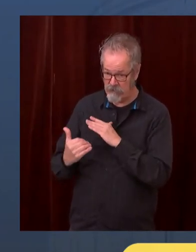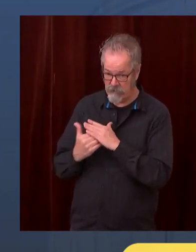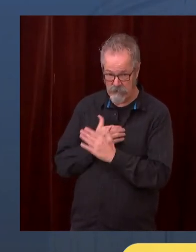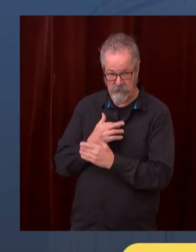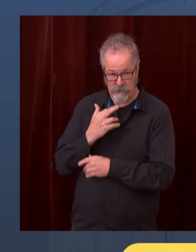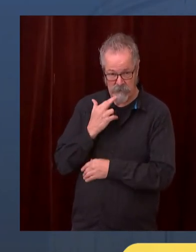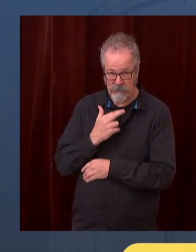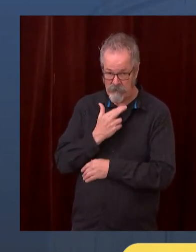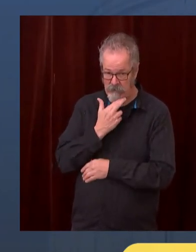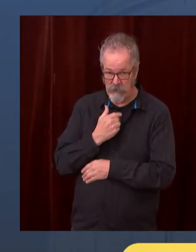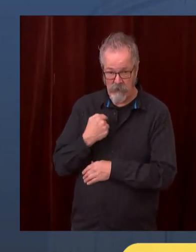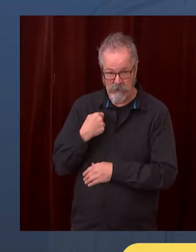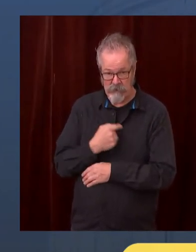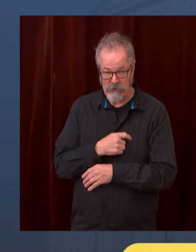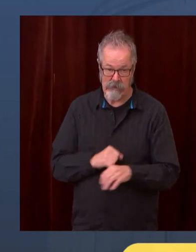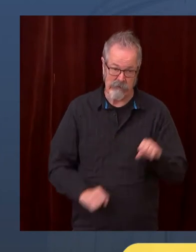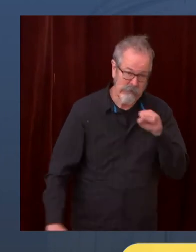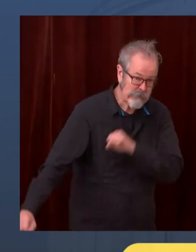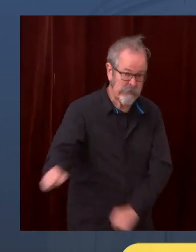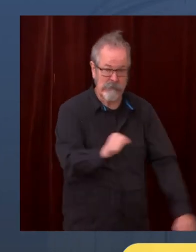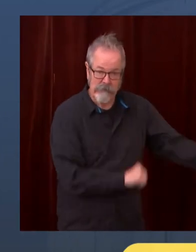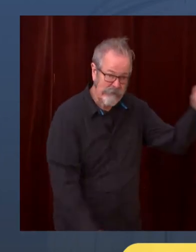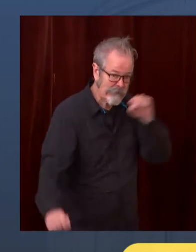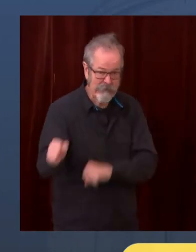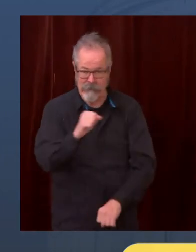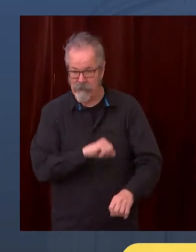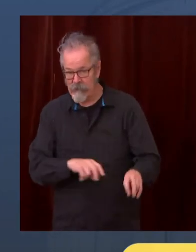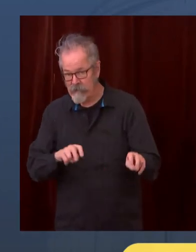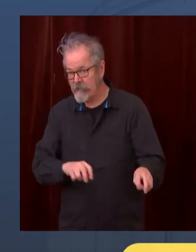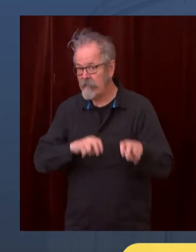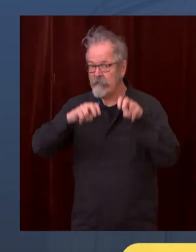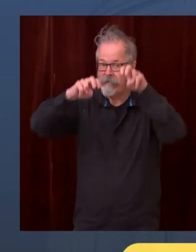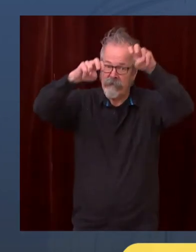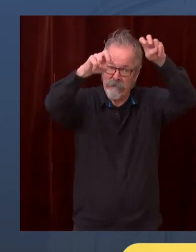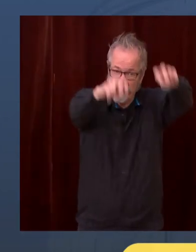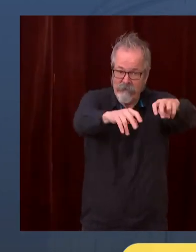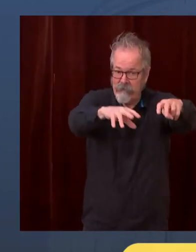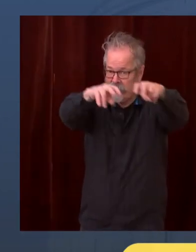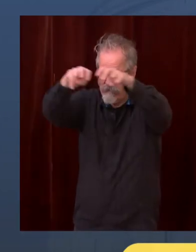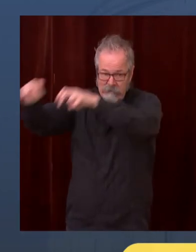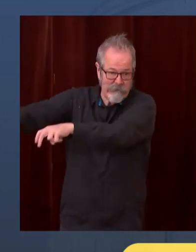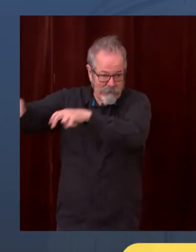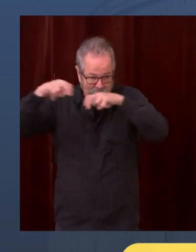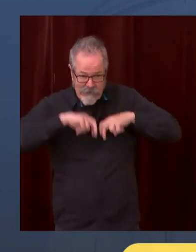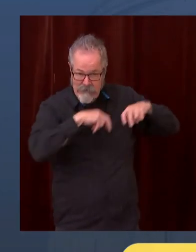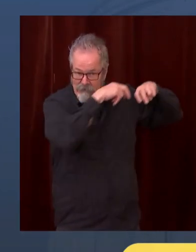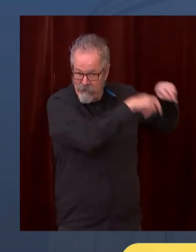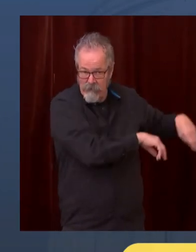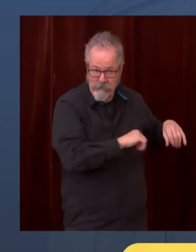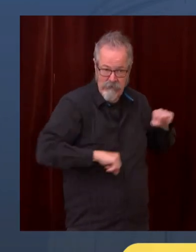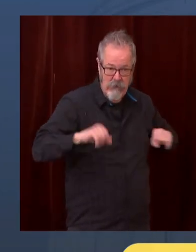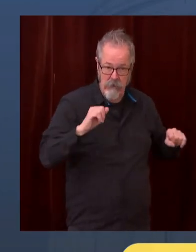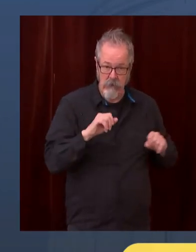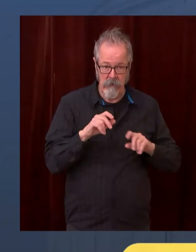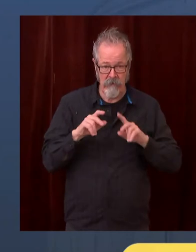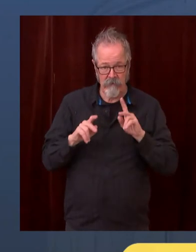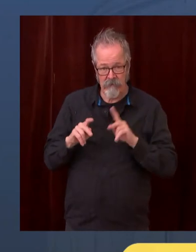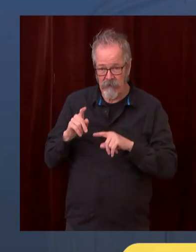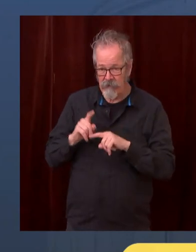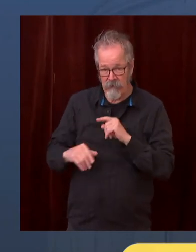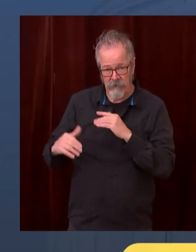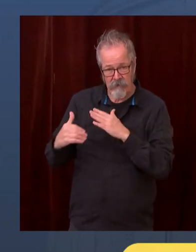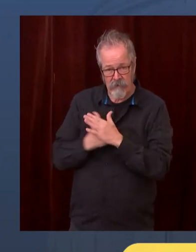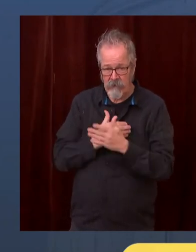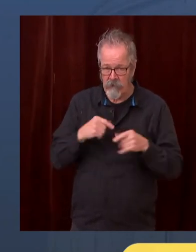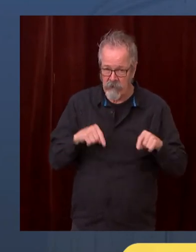houses where those protocols aren't in place and there's going to be bigger spread, not smaller spread.